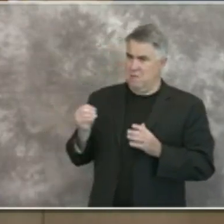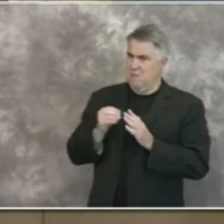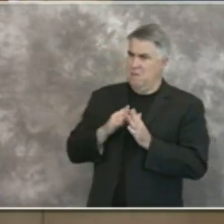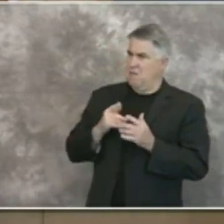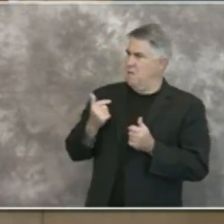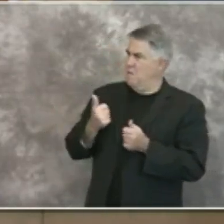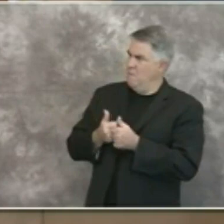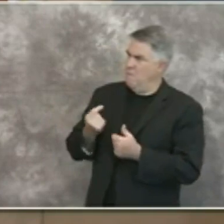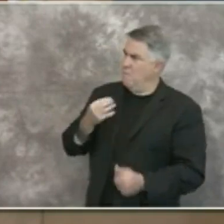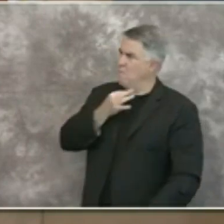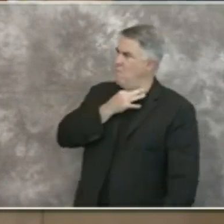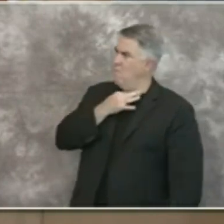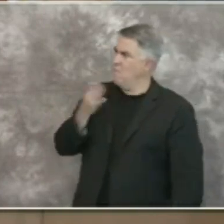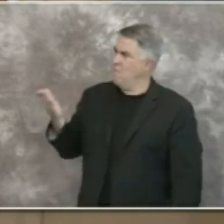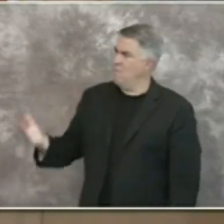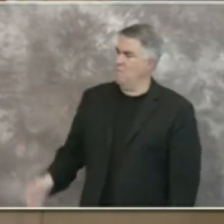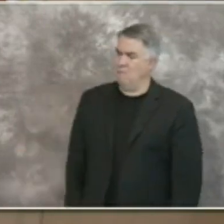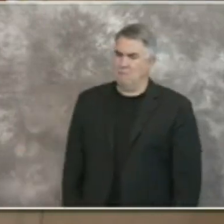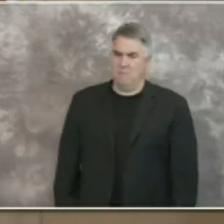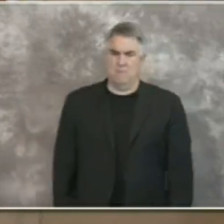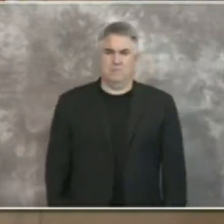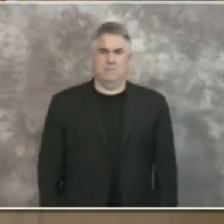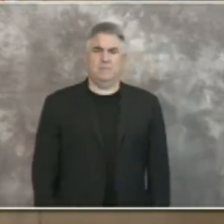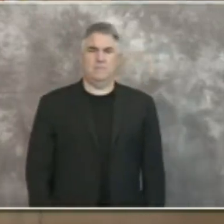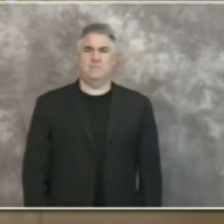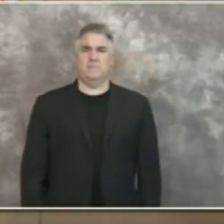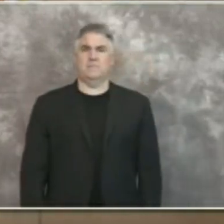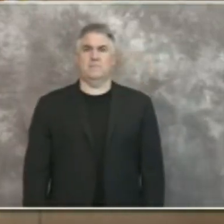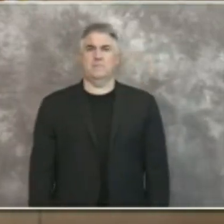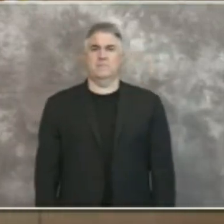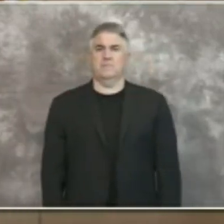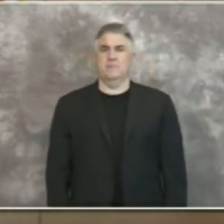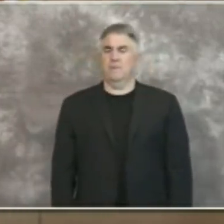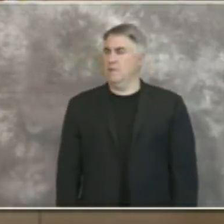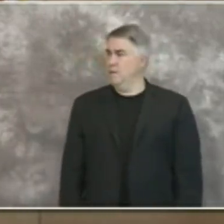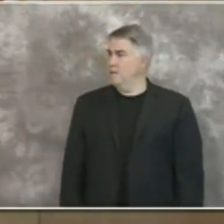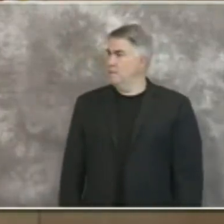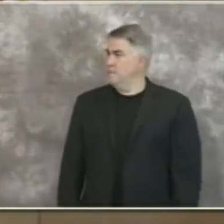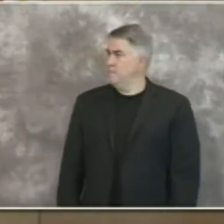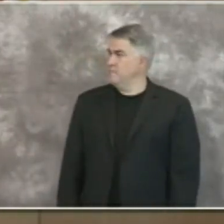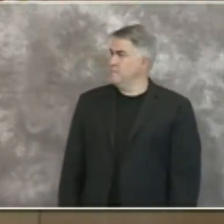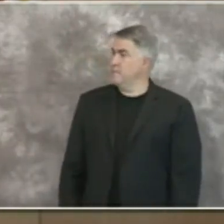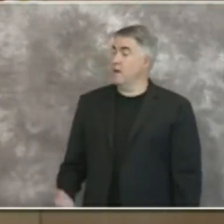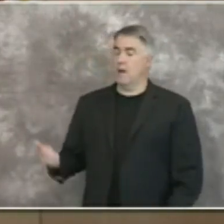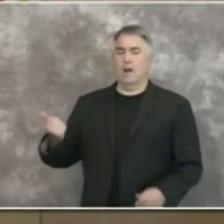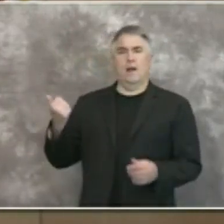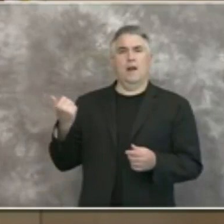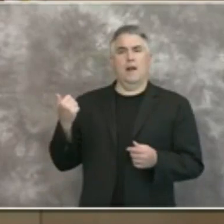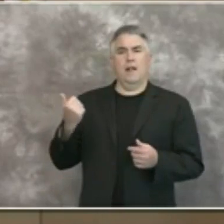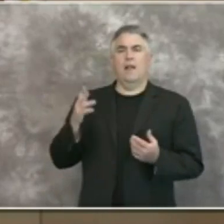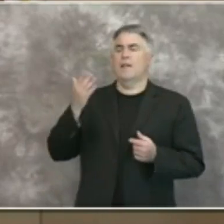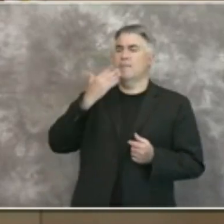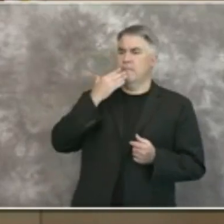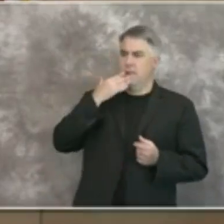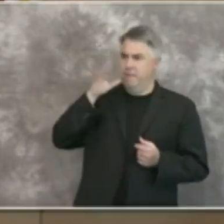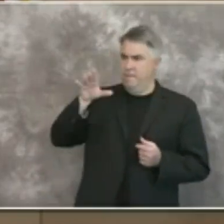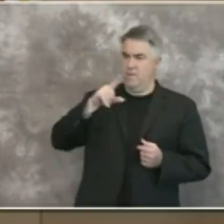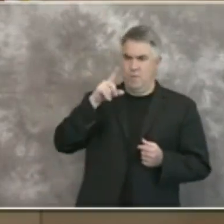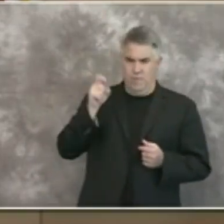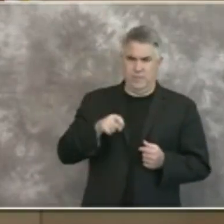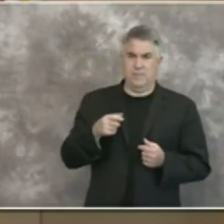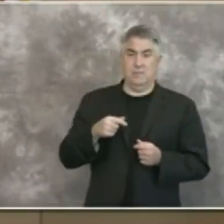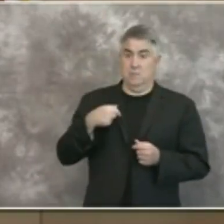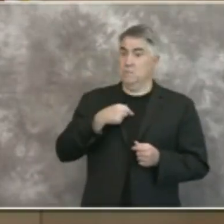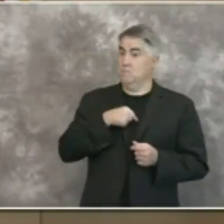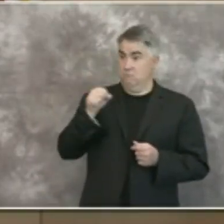thank you for that question and yes we are in